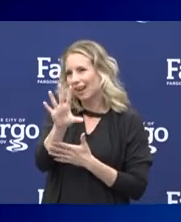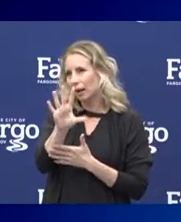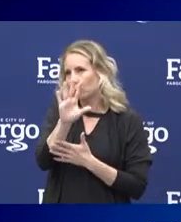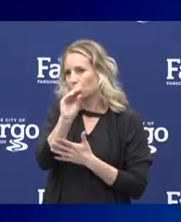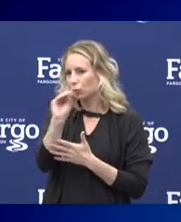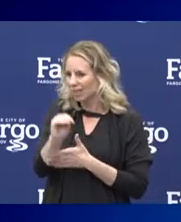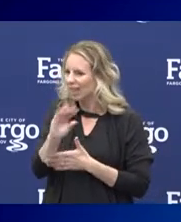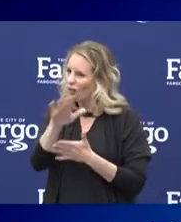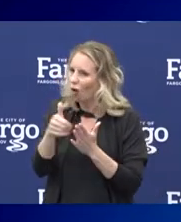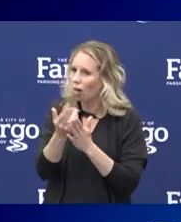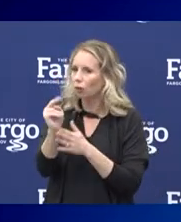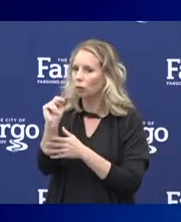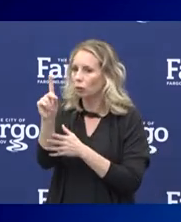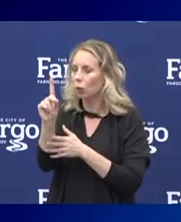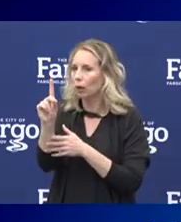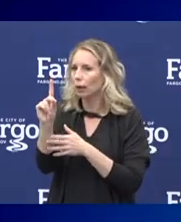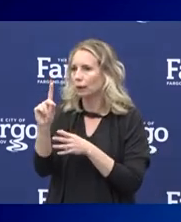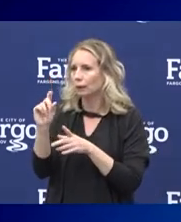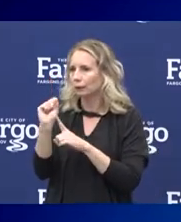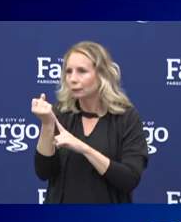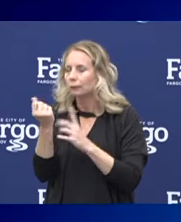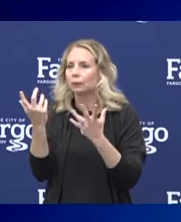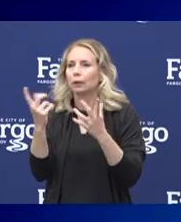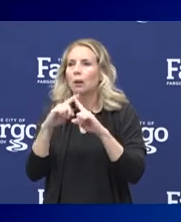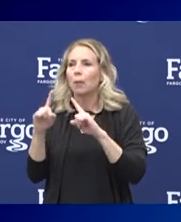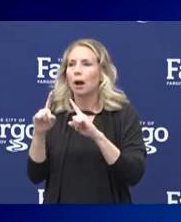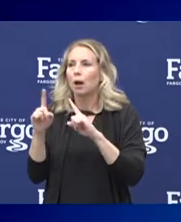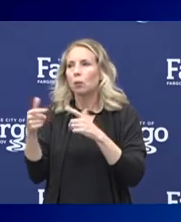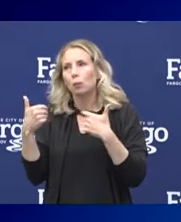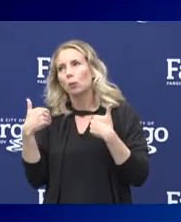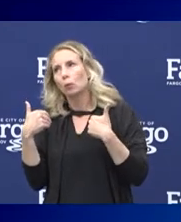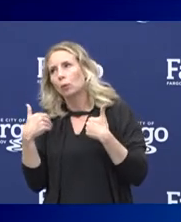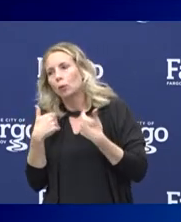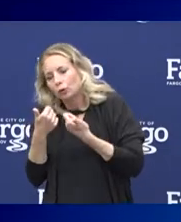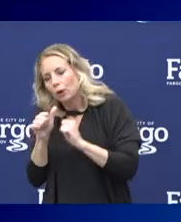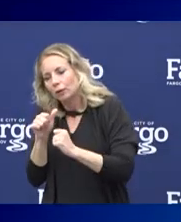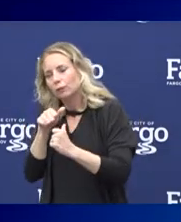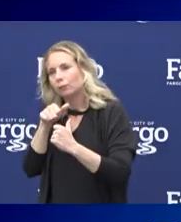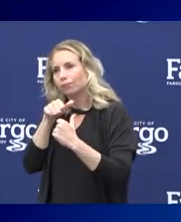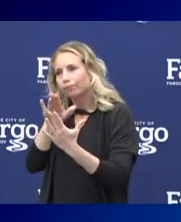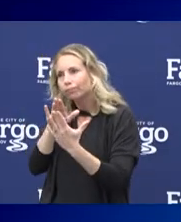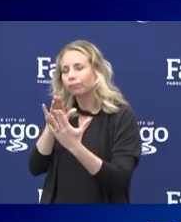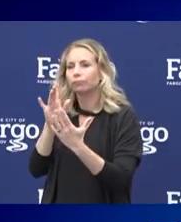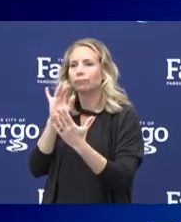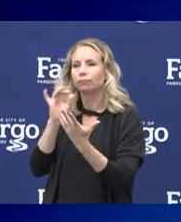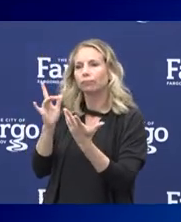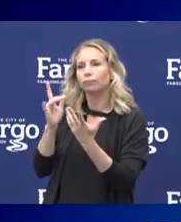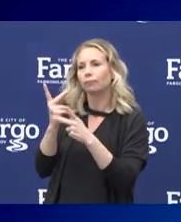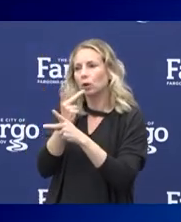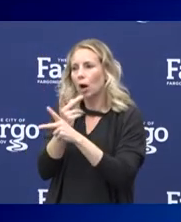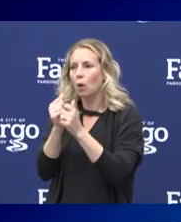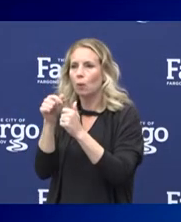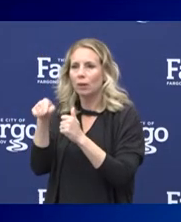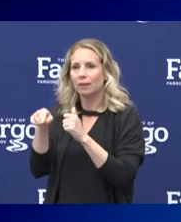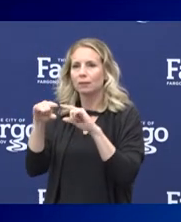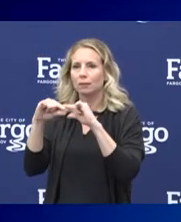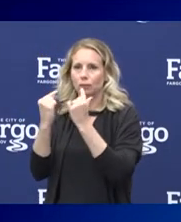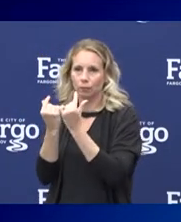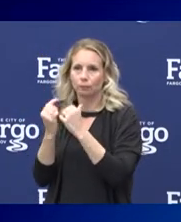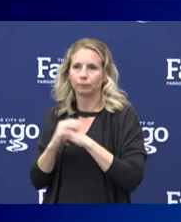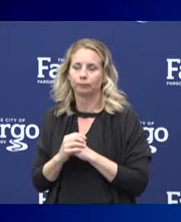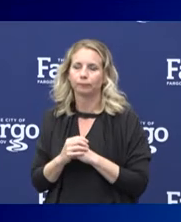have our work cut out for us in Cass County, and we're trying to address that head on with this task force. We're also,